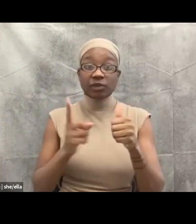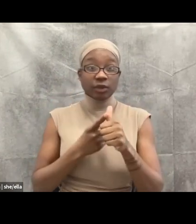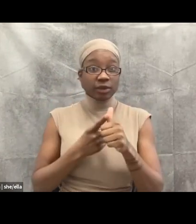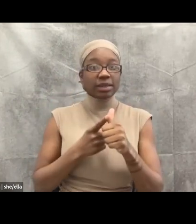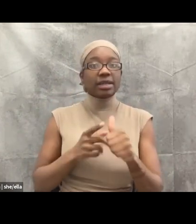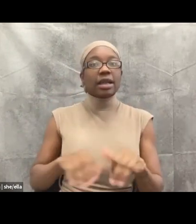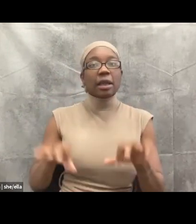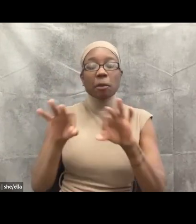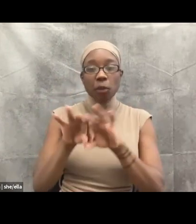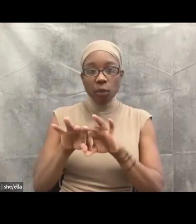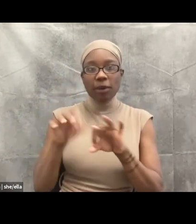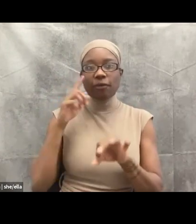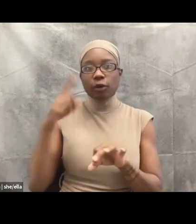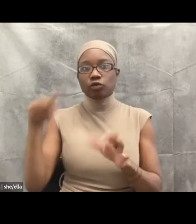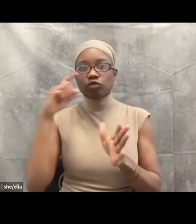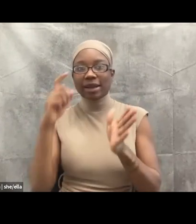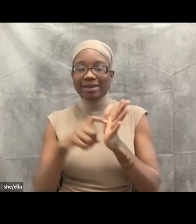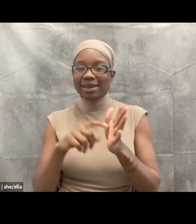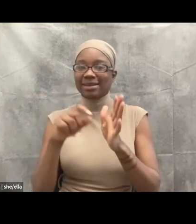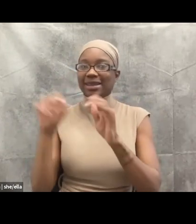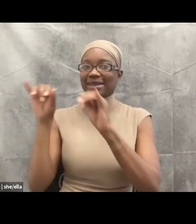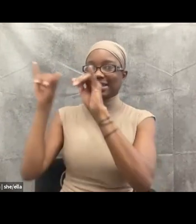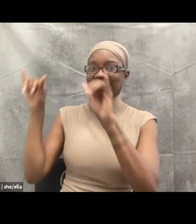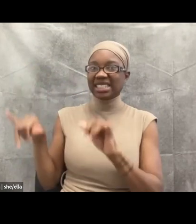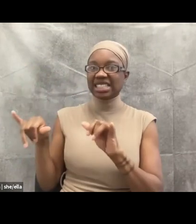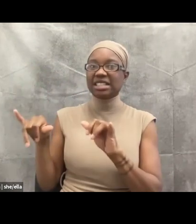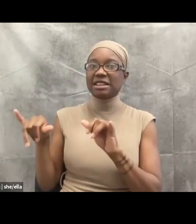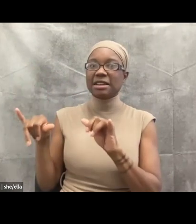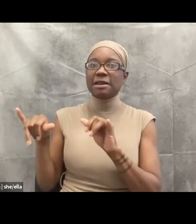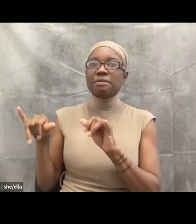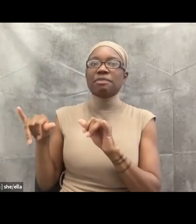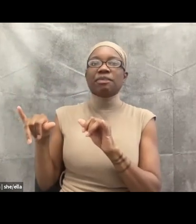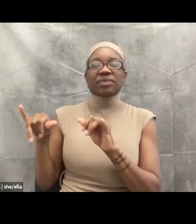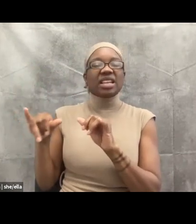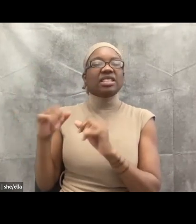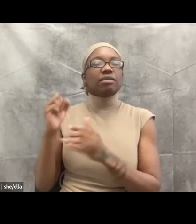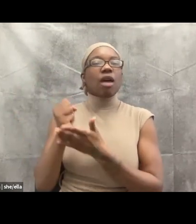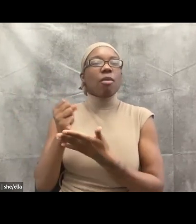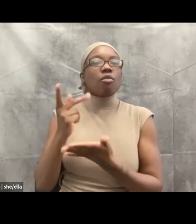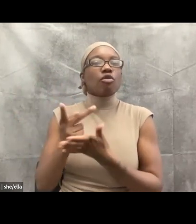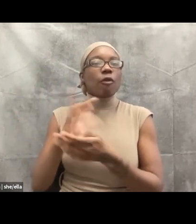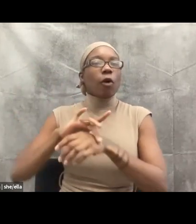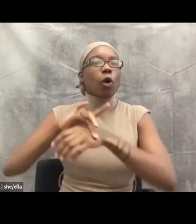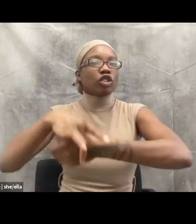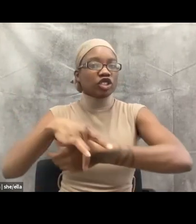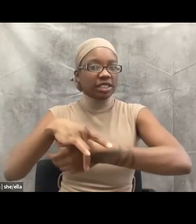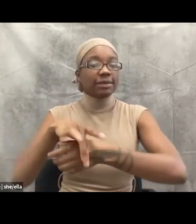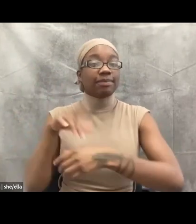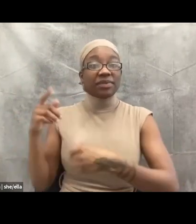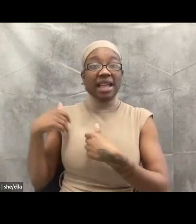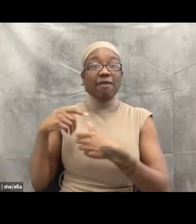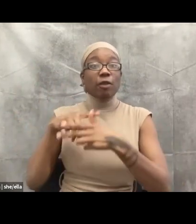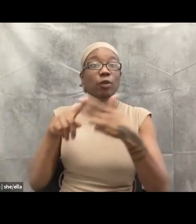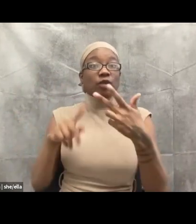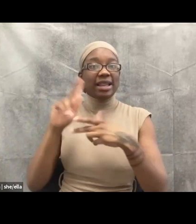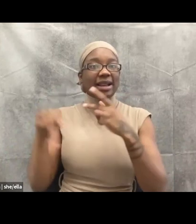Um, the state has three kinds of situations in which it's sanctioned and that's danger to self, danger to others, and grave